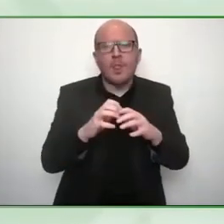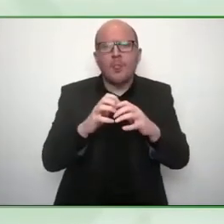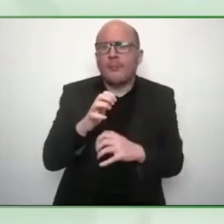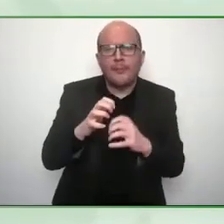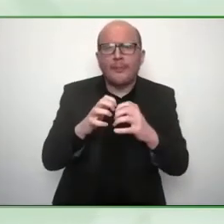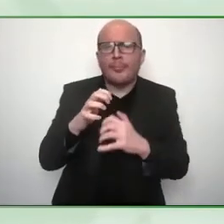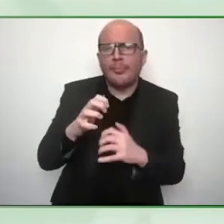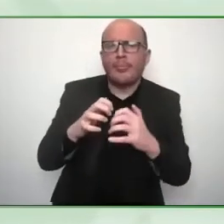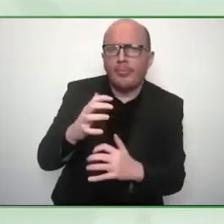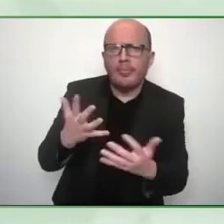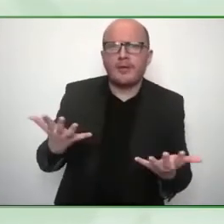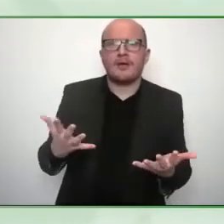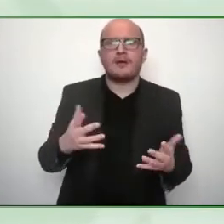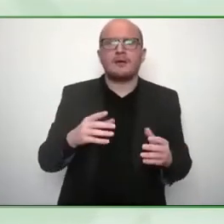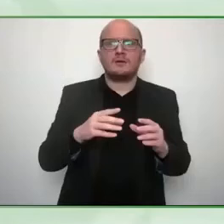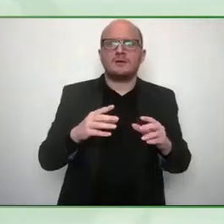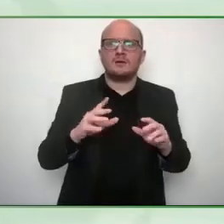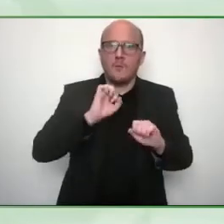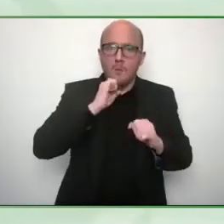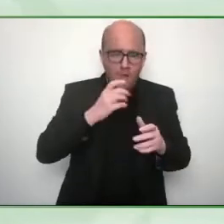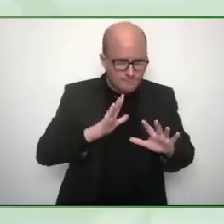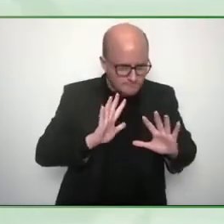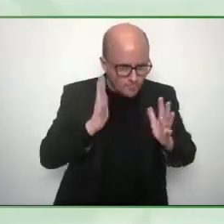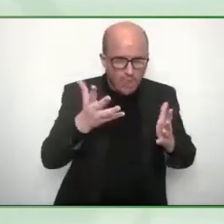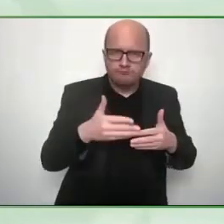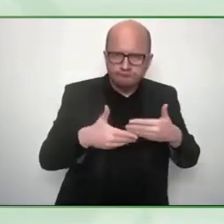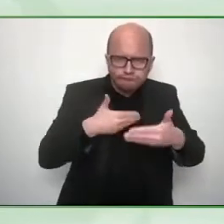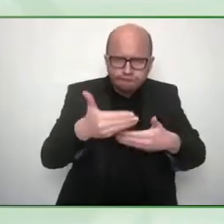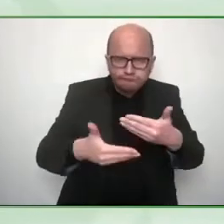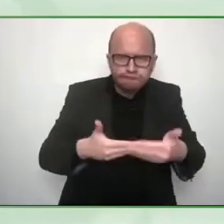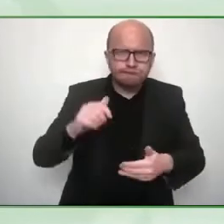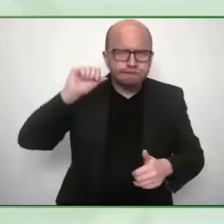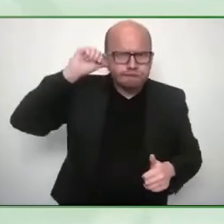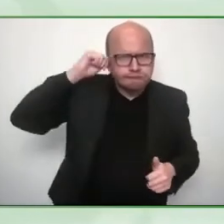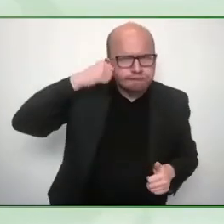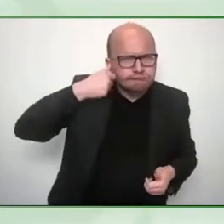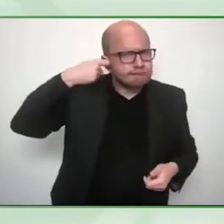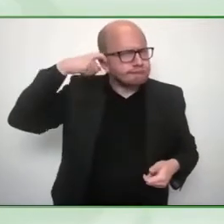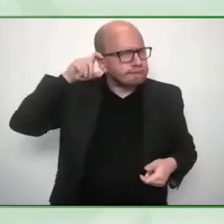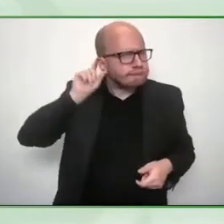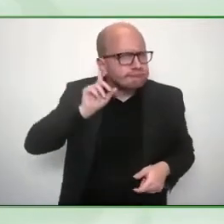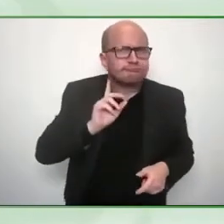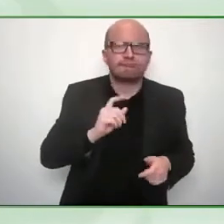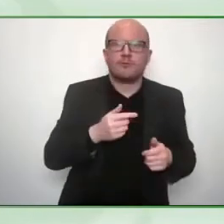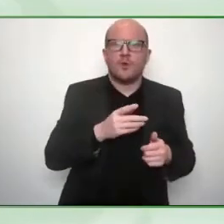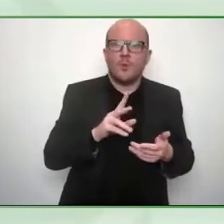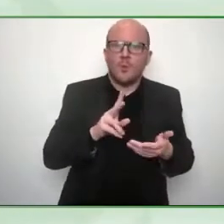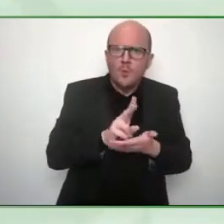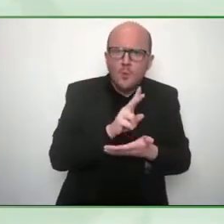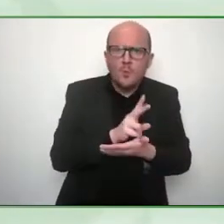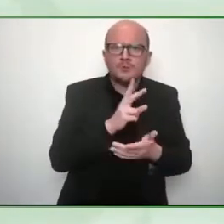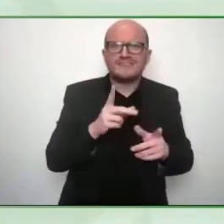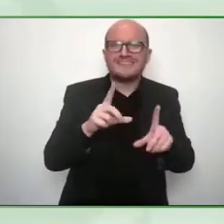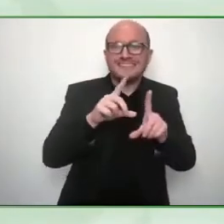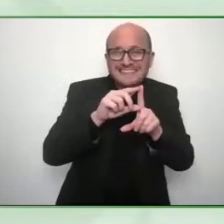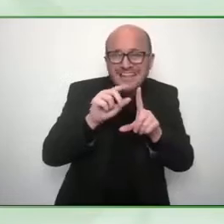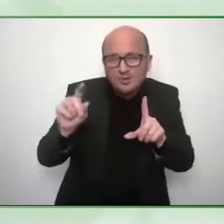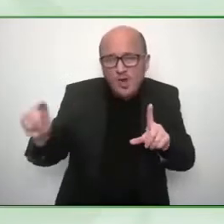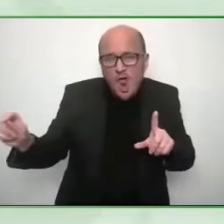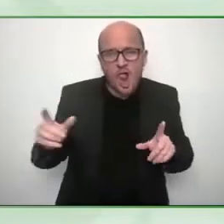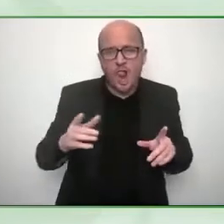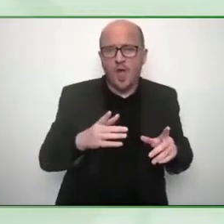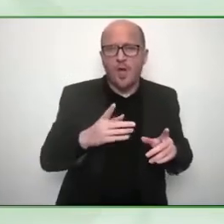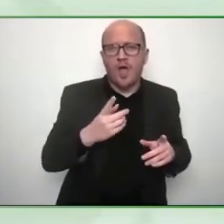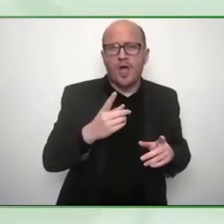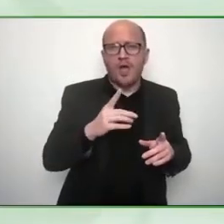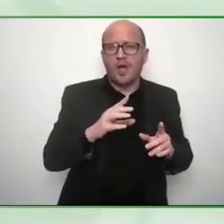manufactured have the earpieces created using a 100 digital throughput there's benefit to having